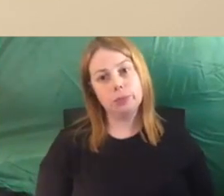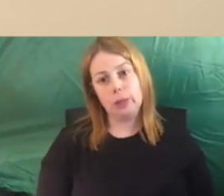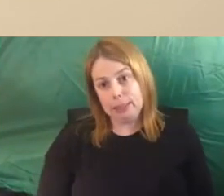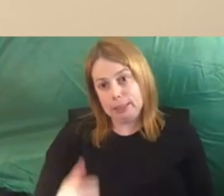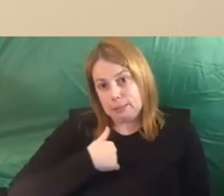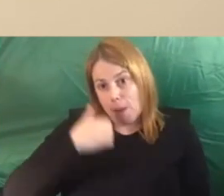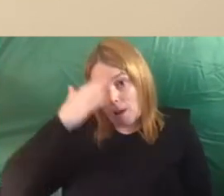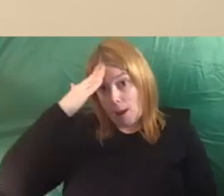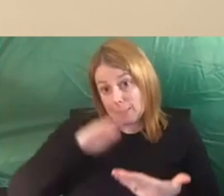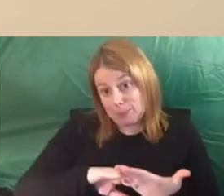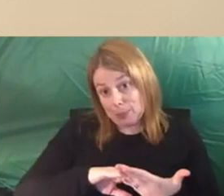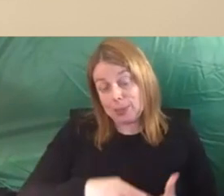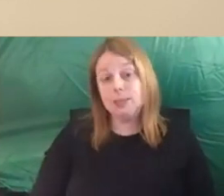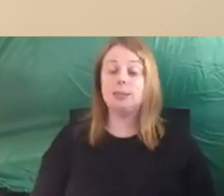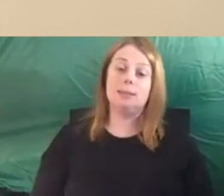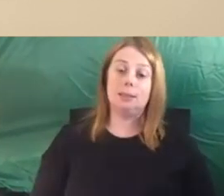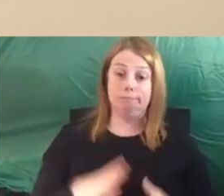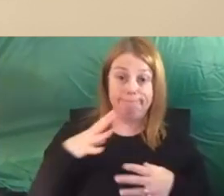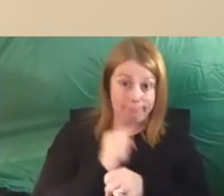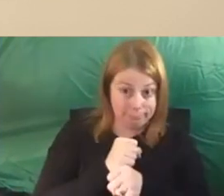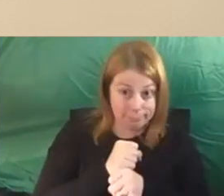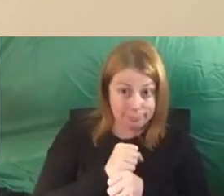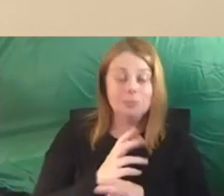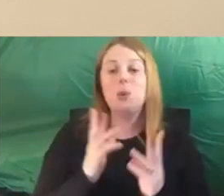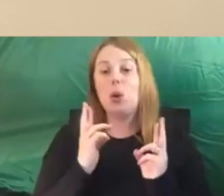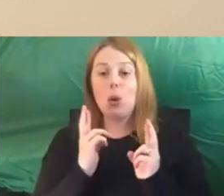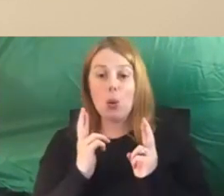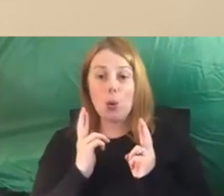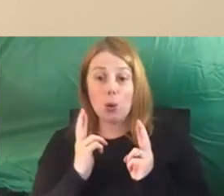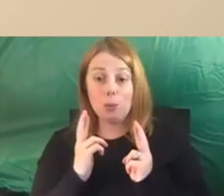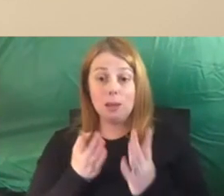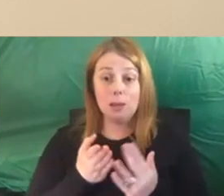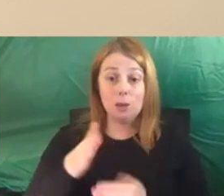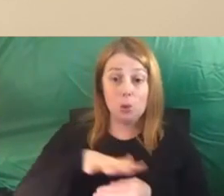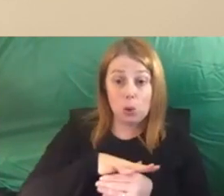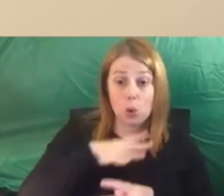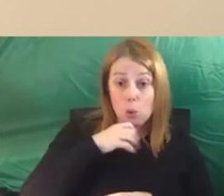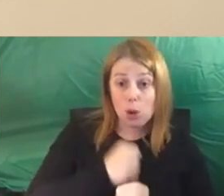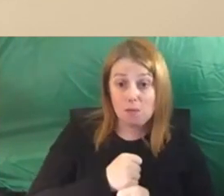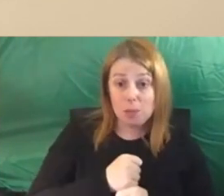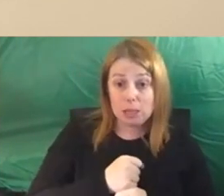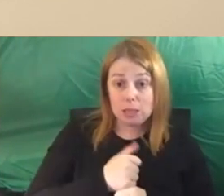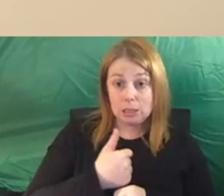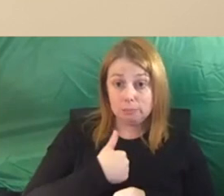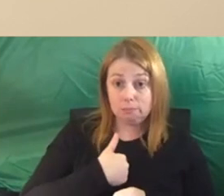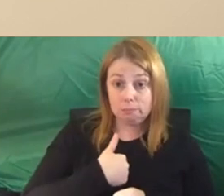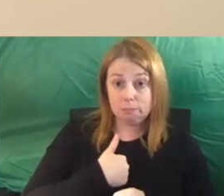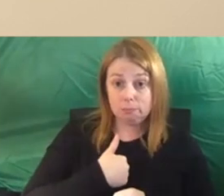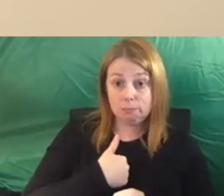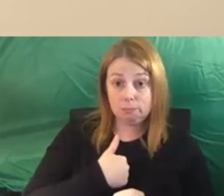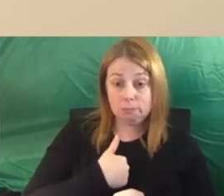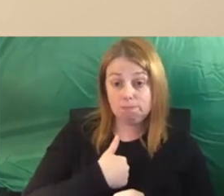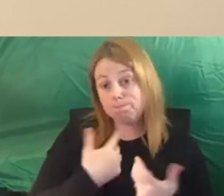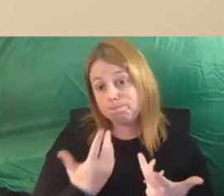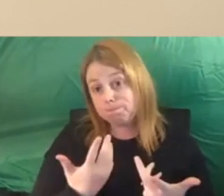in a nutshell. And I'm hoping that through local government, I can, I guess,